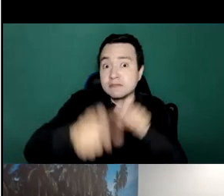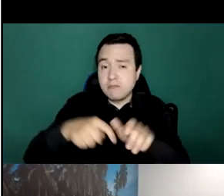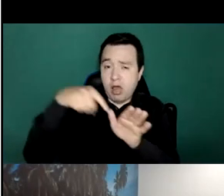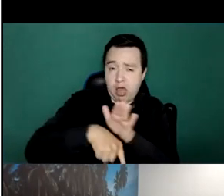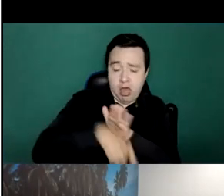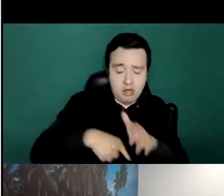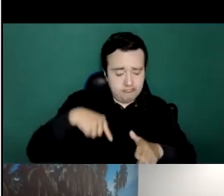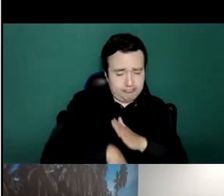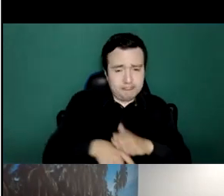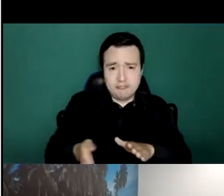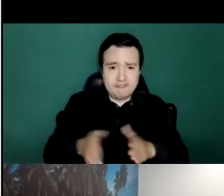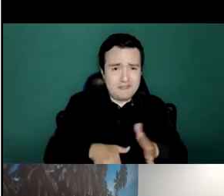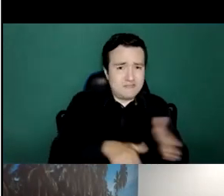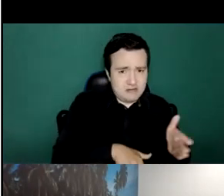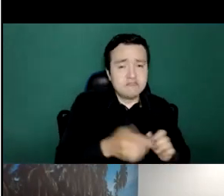and addresses suicide